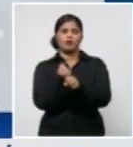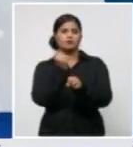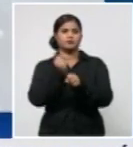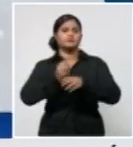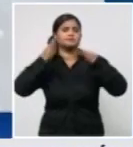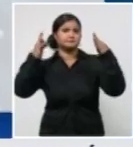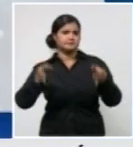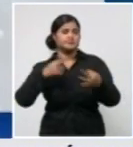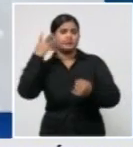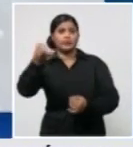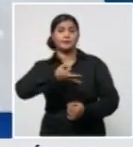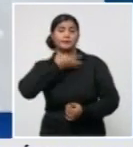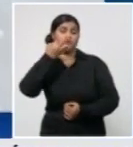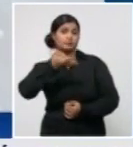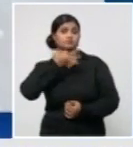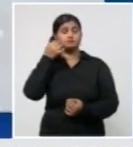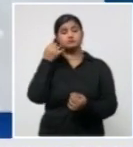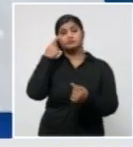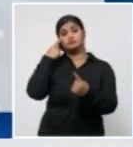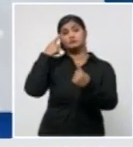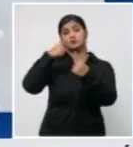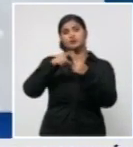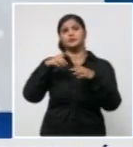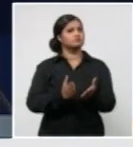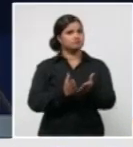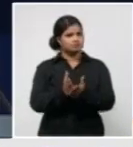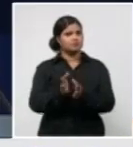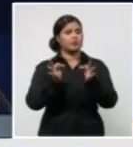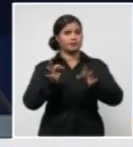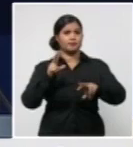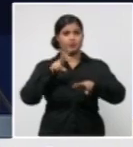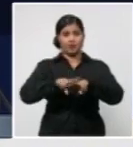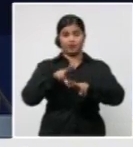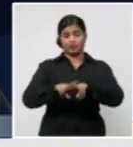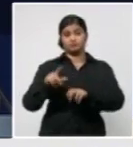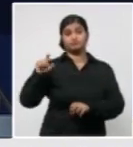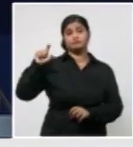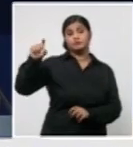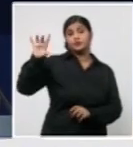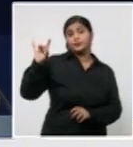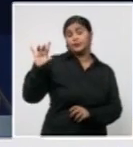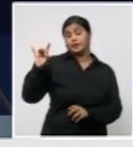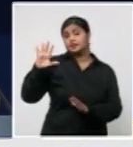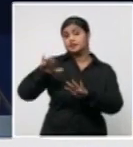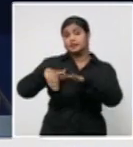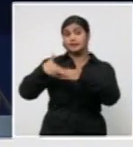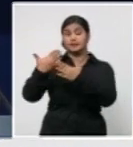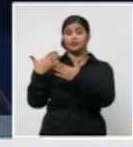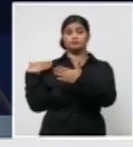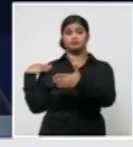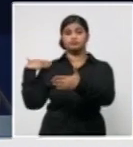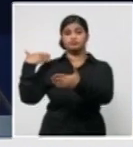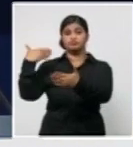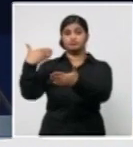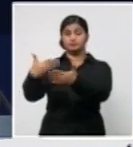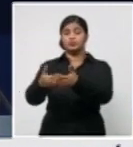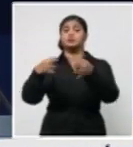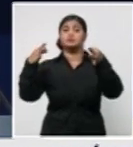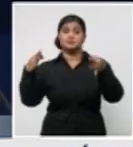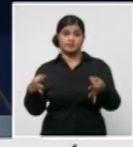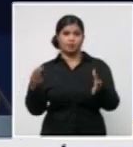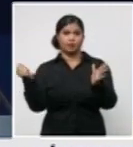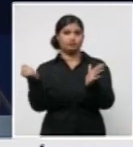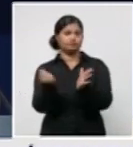number of potential cases in these areas. In Cuba, Havana continues to be the province with the highest number of